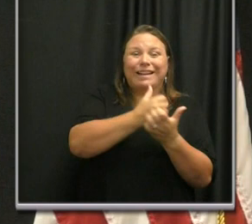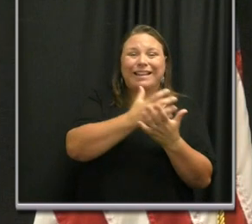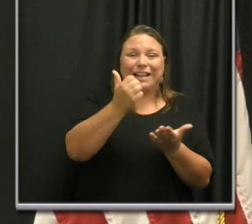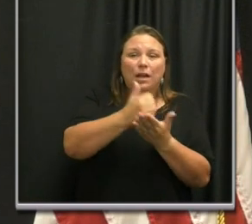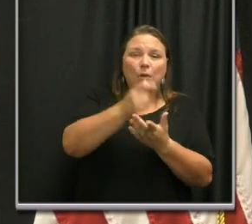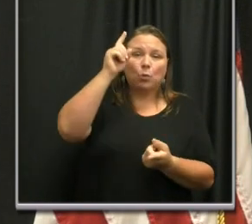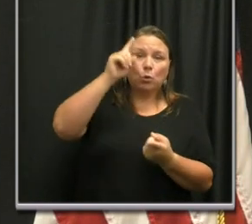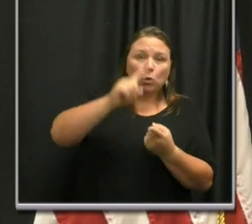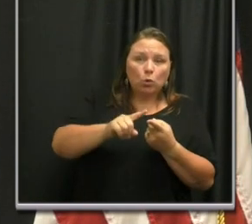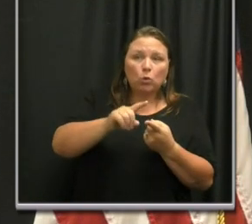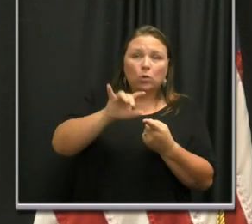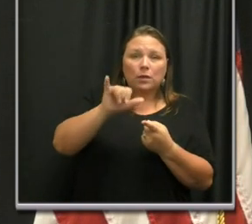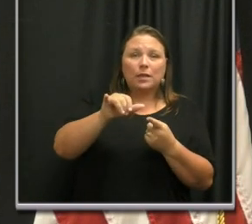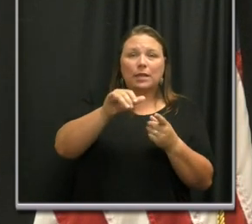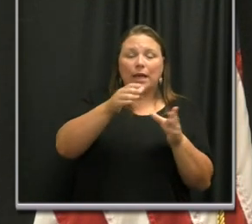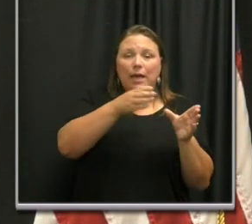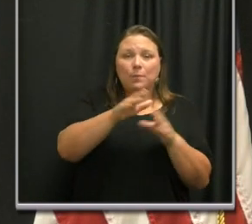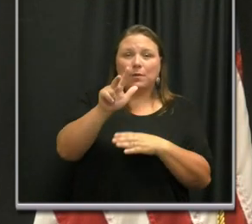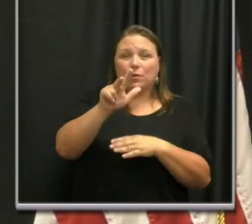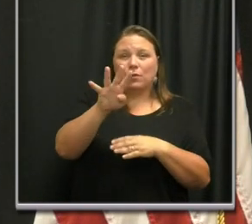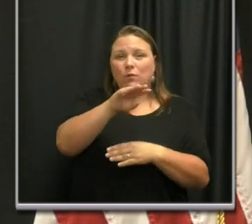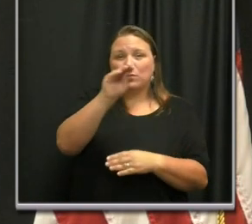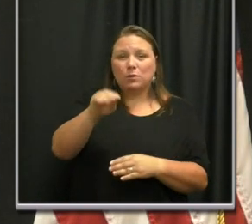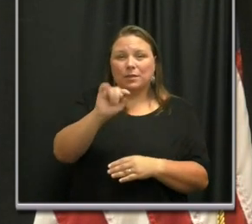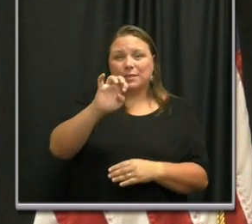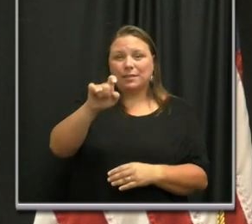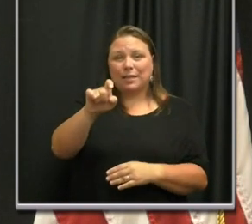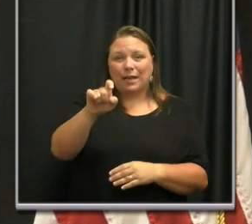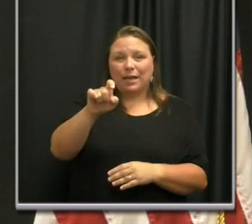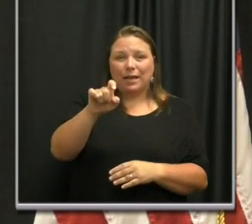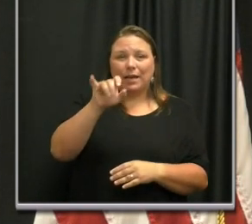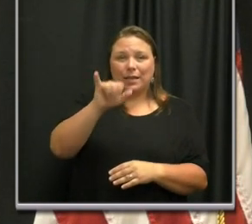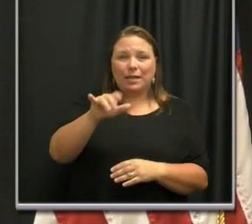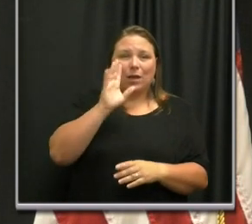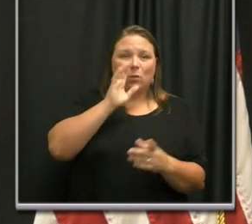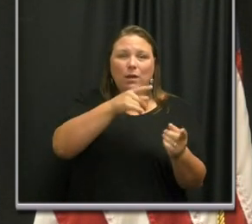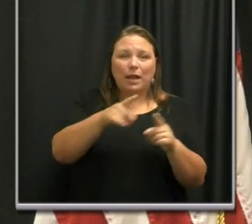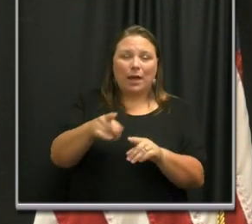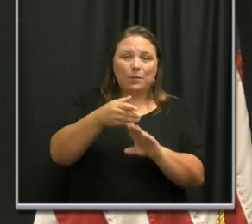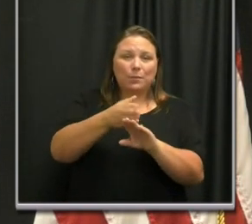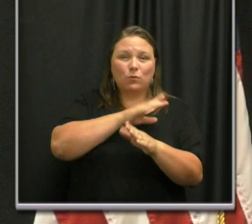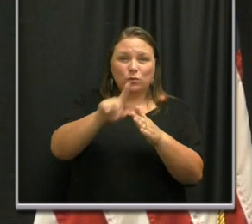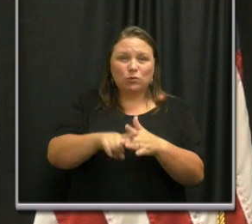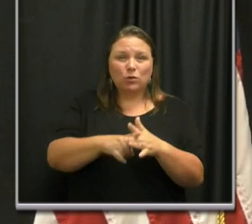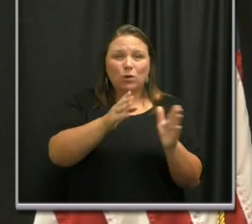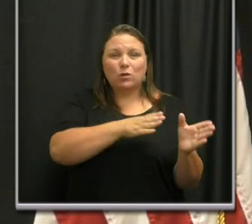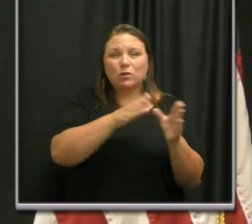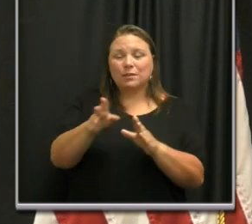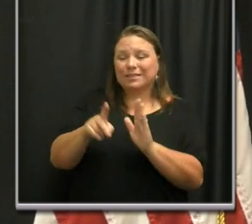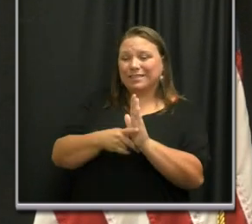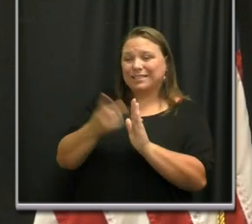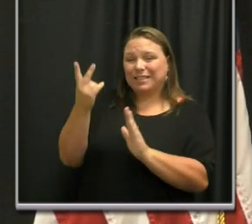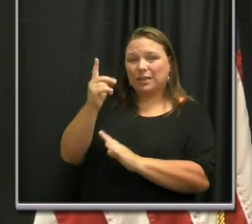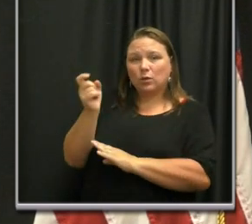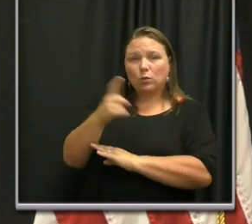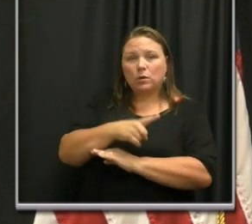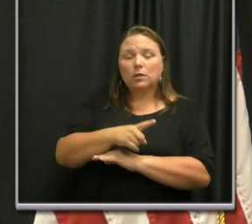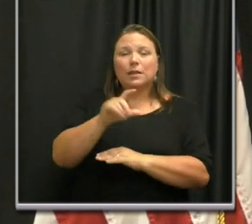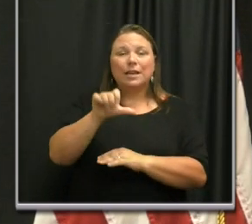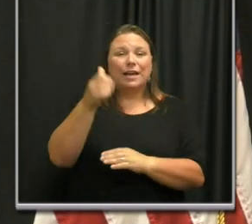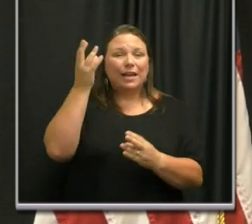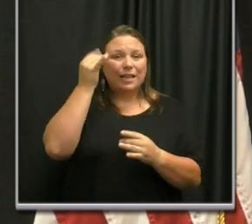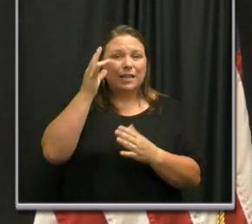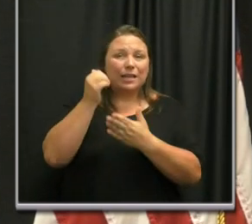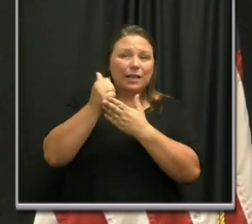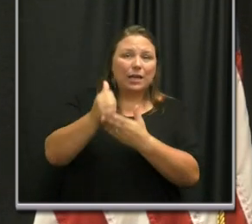the planned 34% property tax hike that is coming before it takes effect? And then secondly, any thoughts to